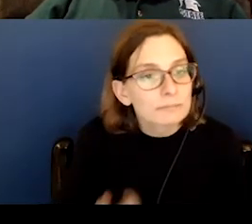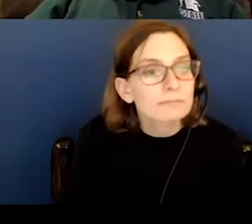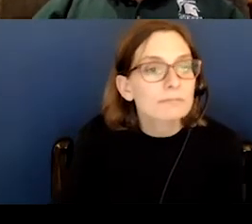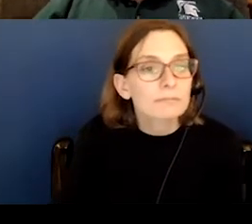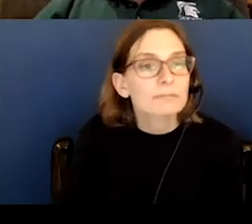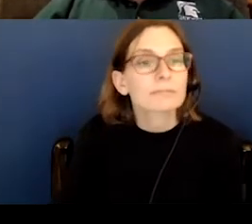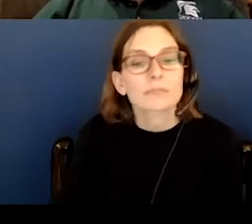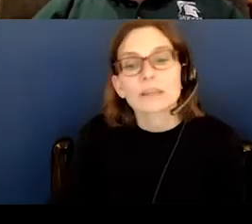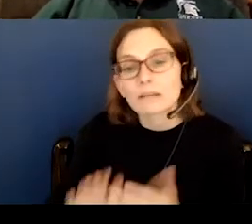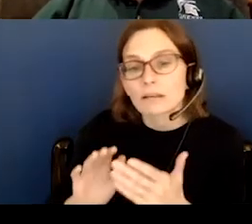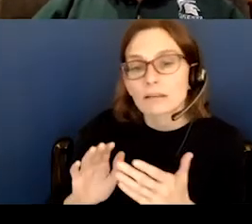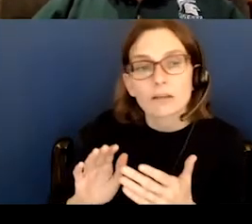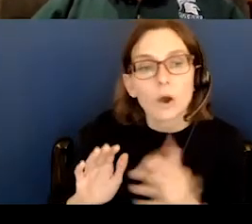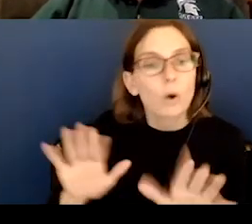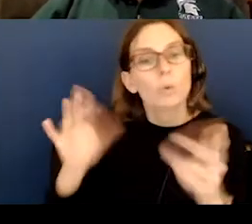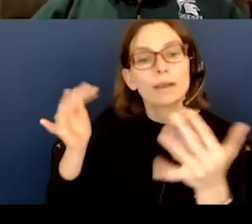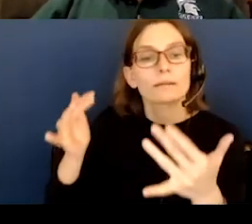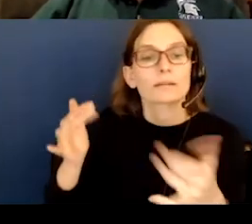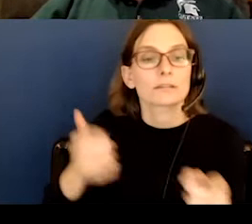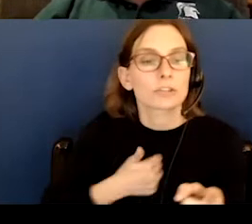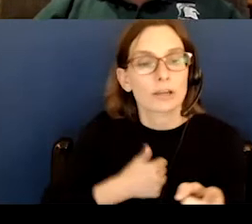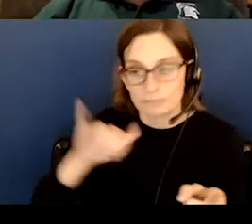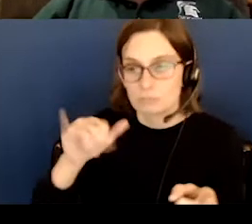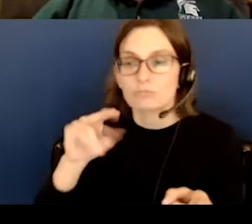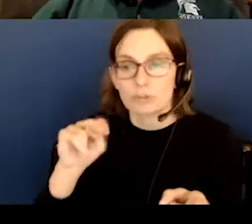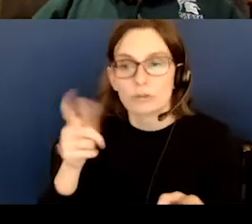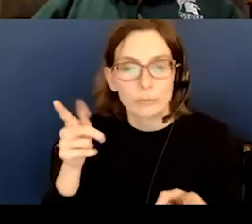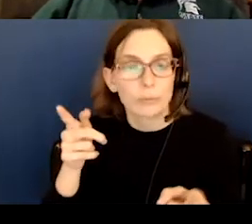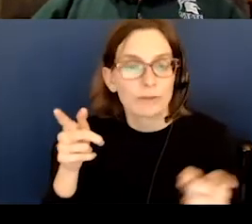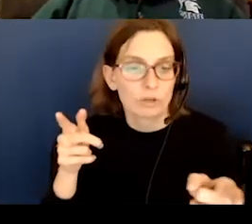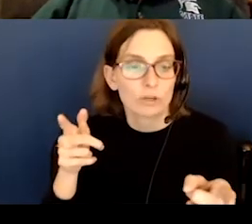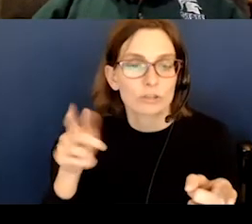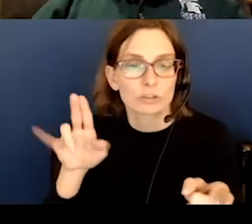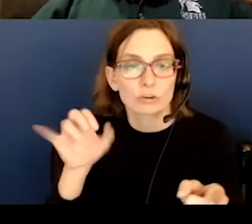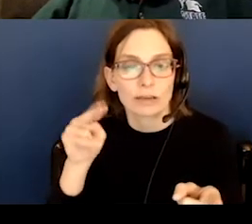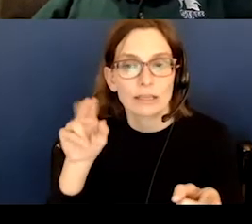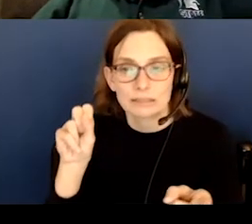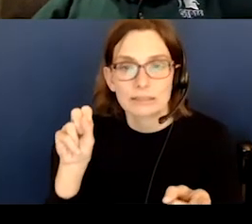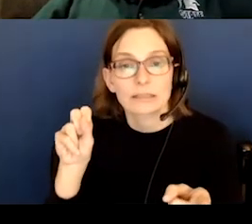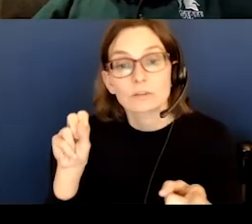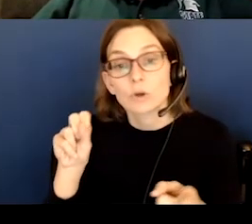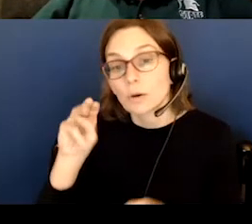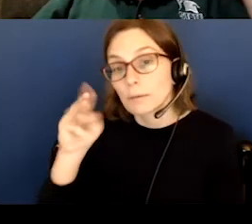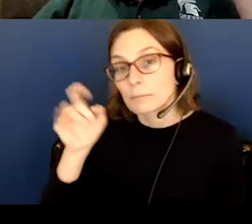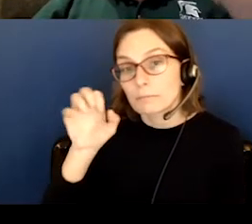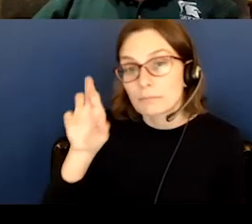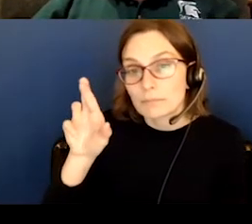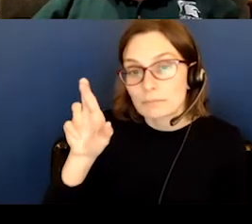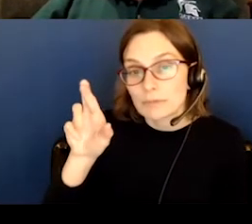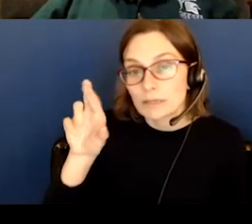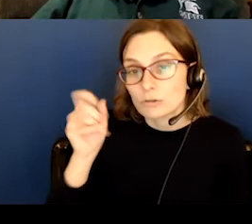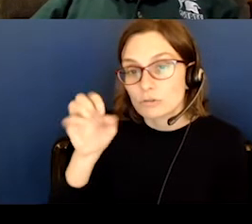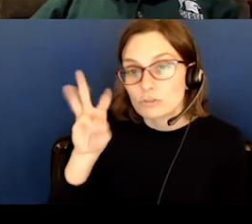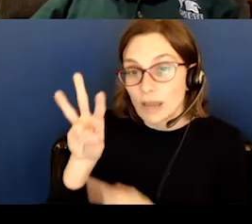Okay. How long is a meteor shower? January 21st. Yes. Okay. So a meteor shower can take a very long